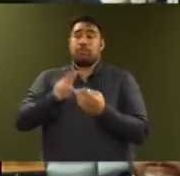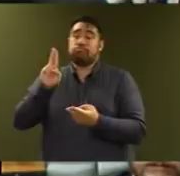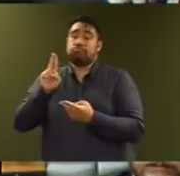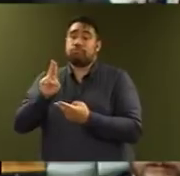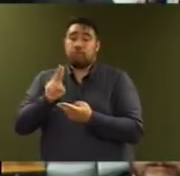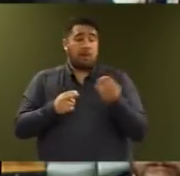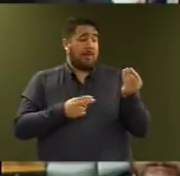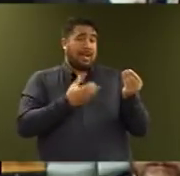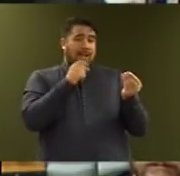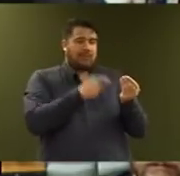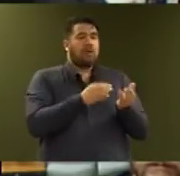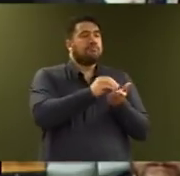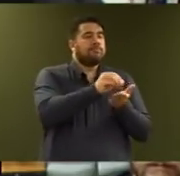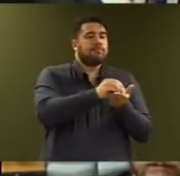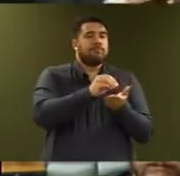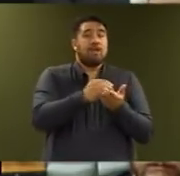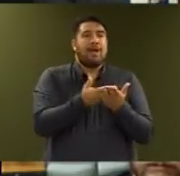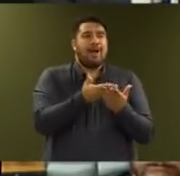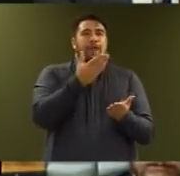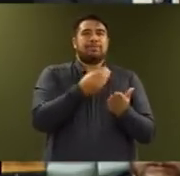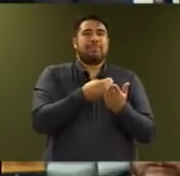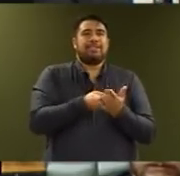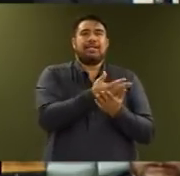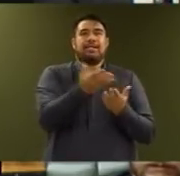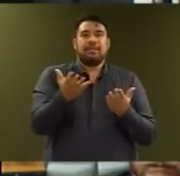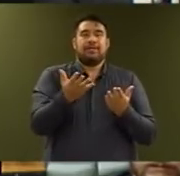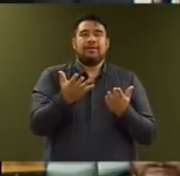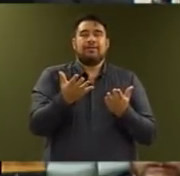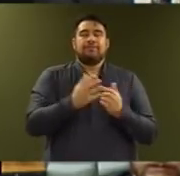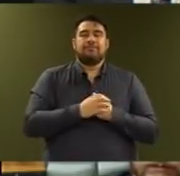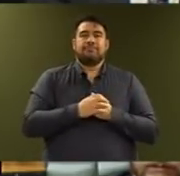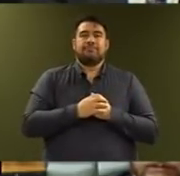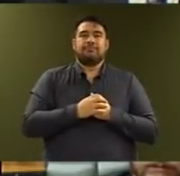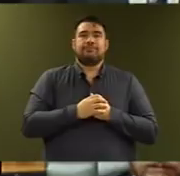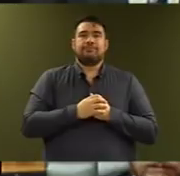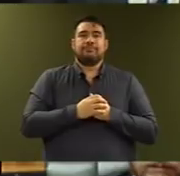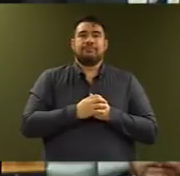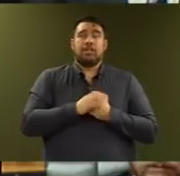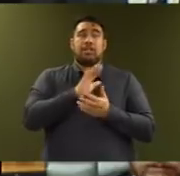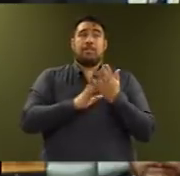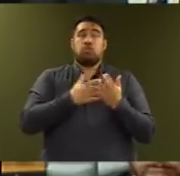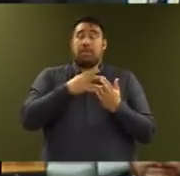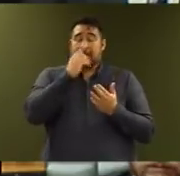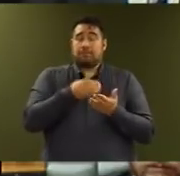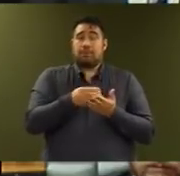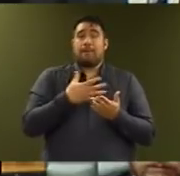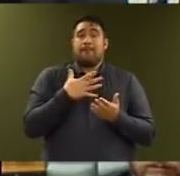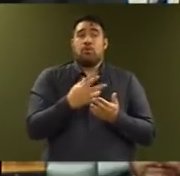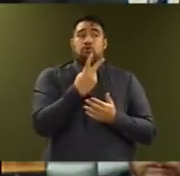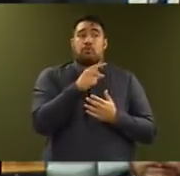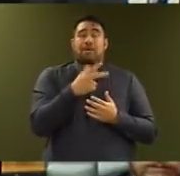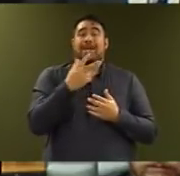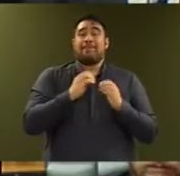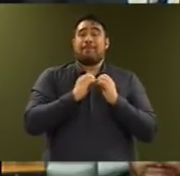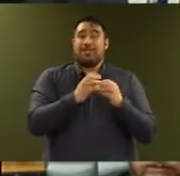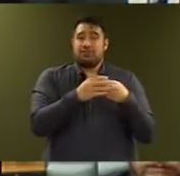to increase the new operating spending allowance from the half-year economic and fiscal update to $2.8 billion for this year and